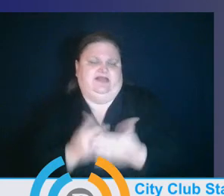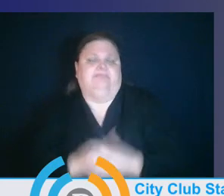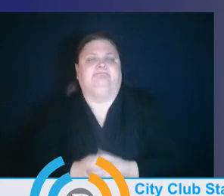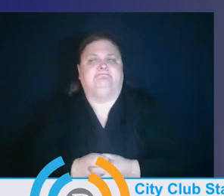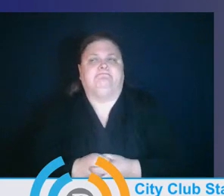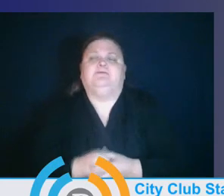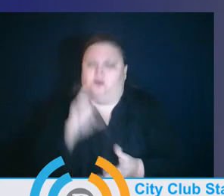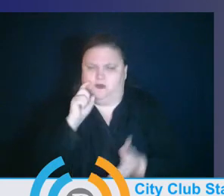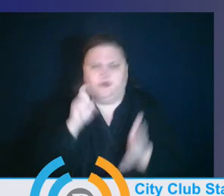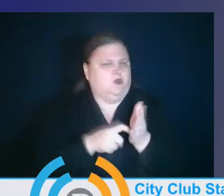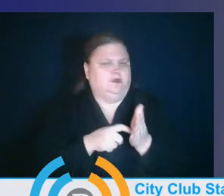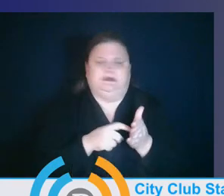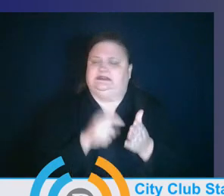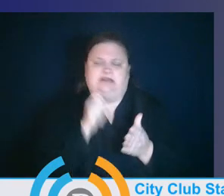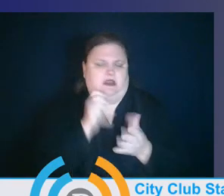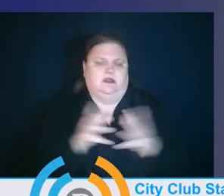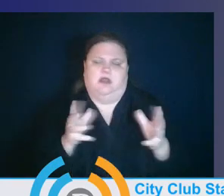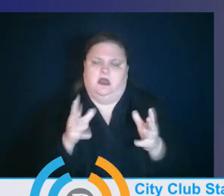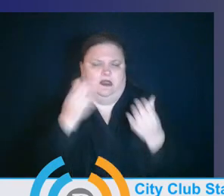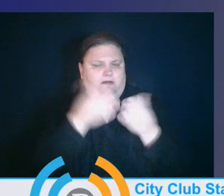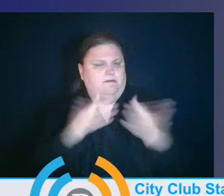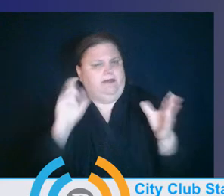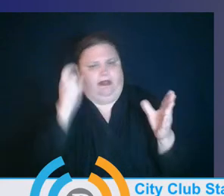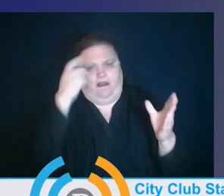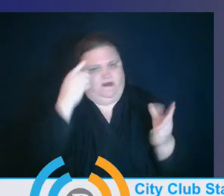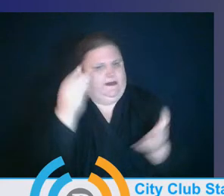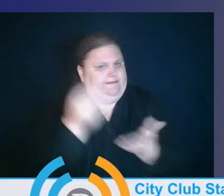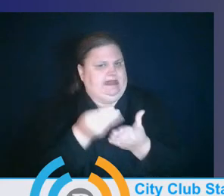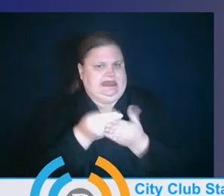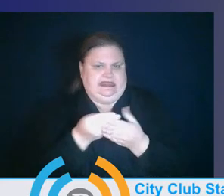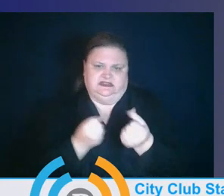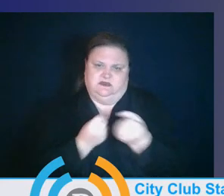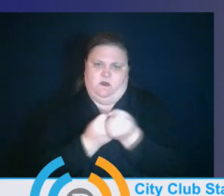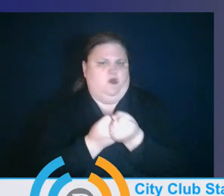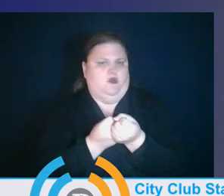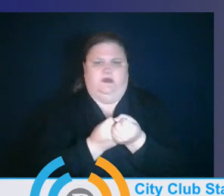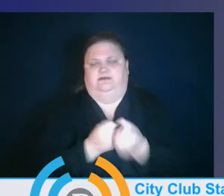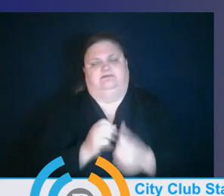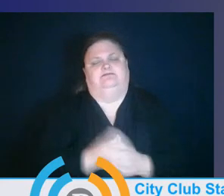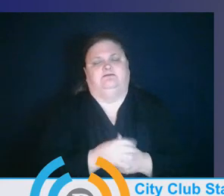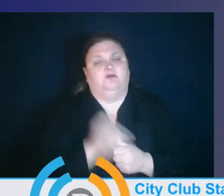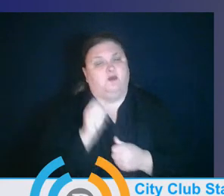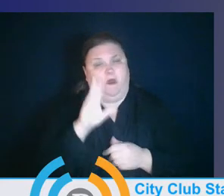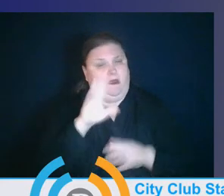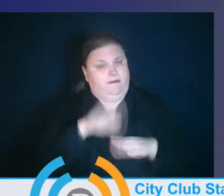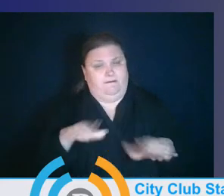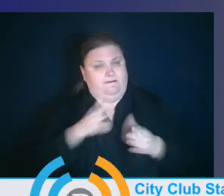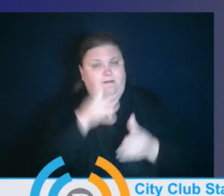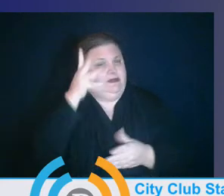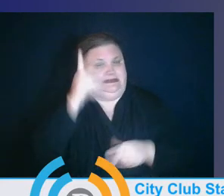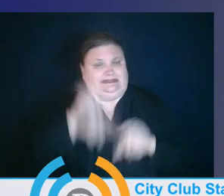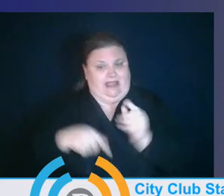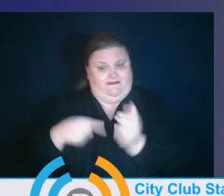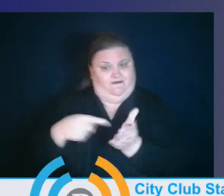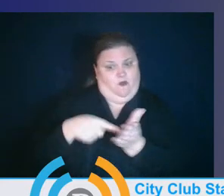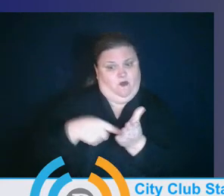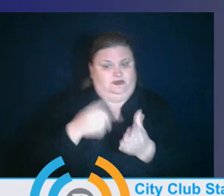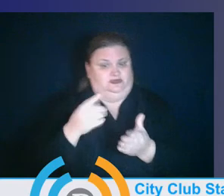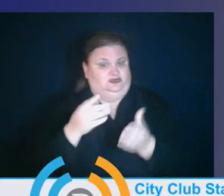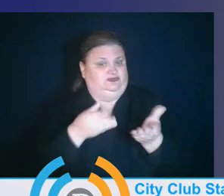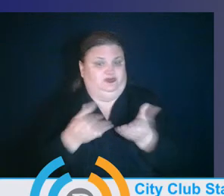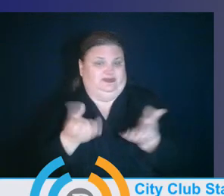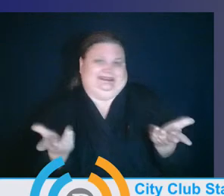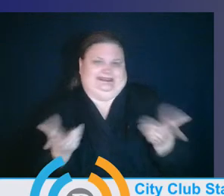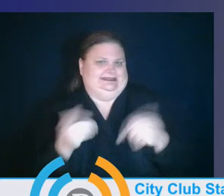or don't serve parents that can still afford to pay for a service they're not using. Those are the ones that have really struggled to